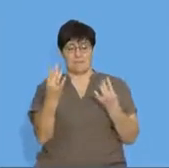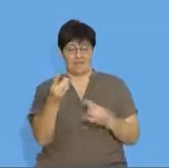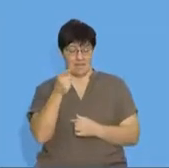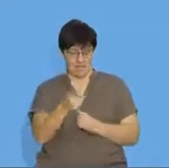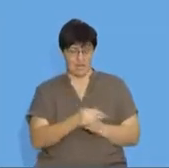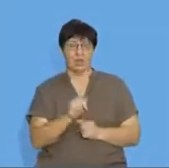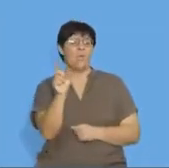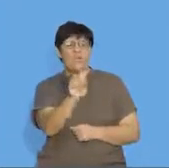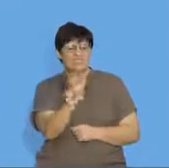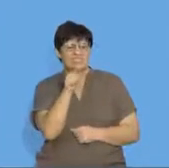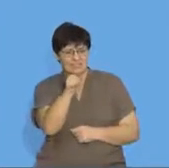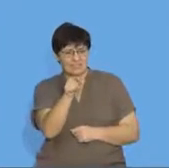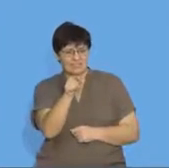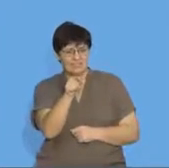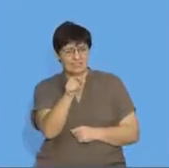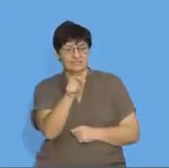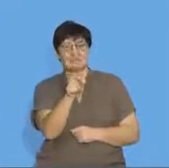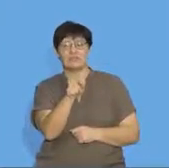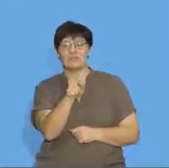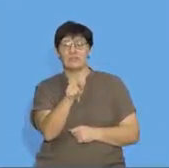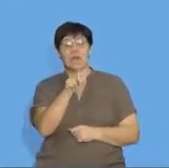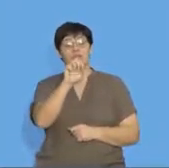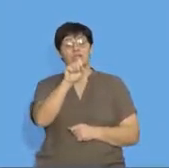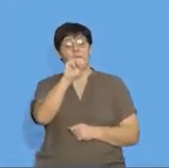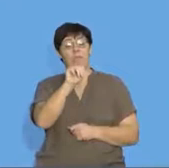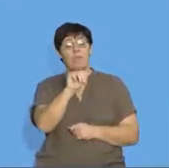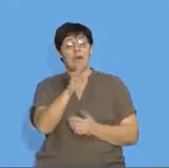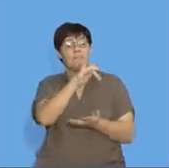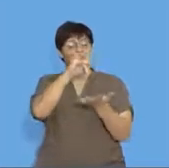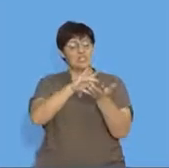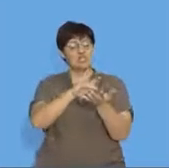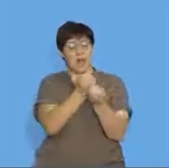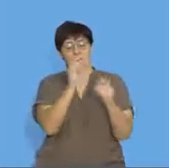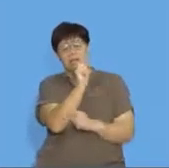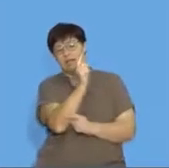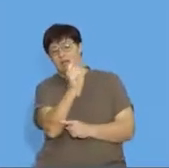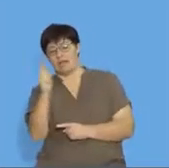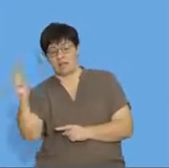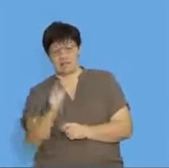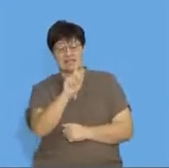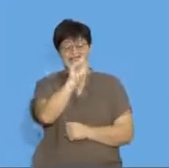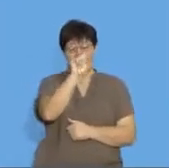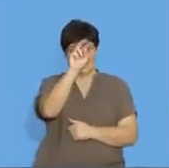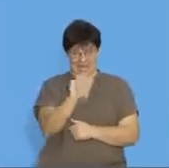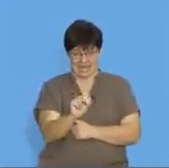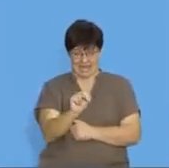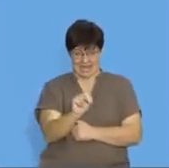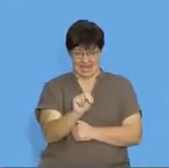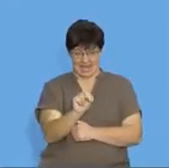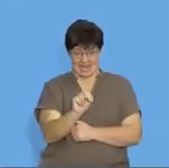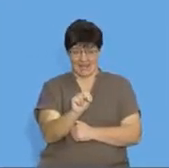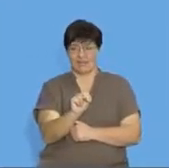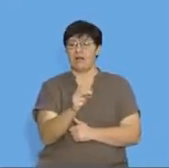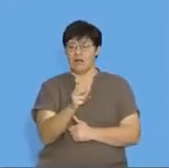to the position of the term in the sequence. TN is the